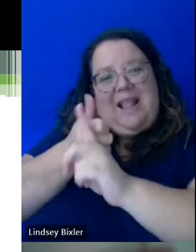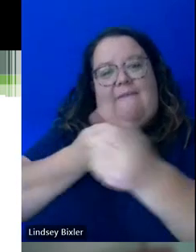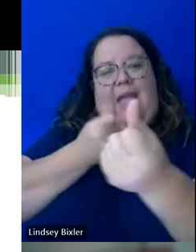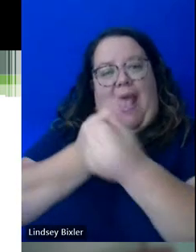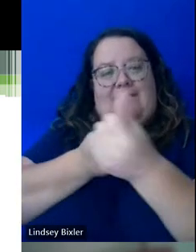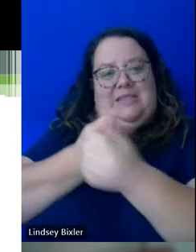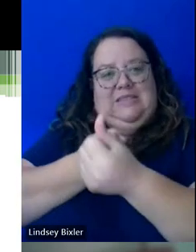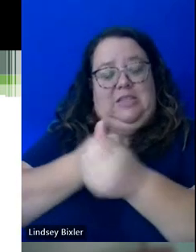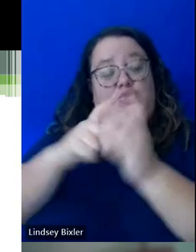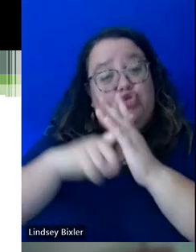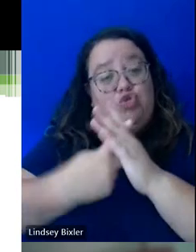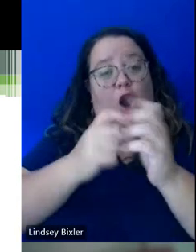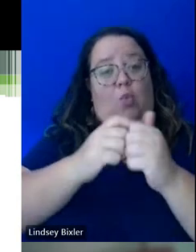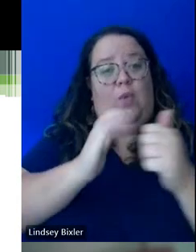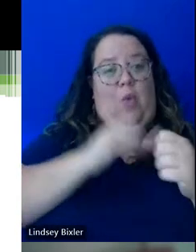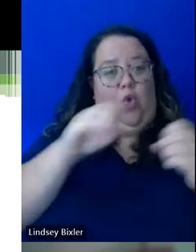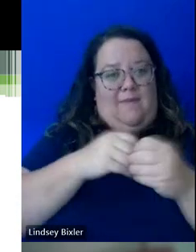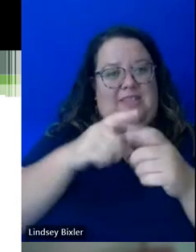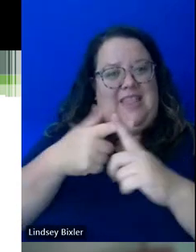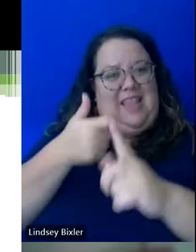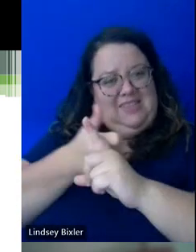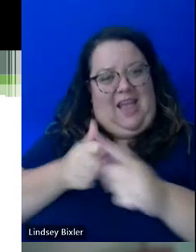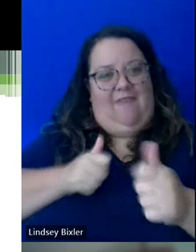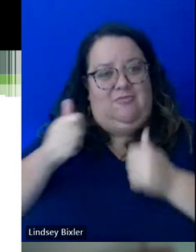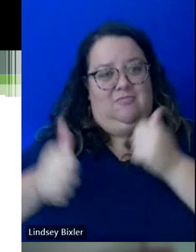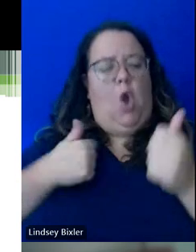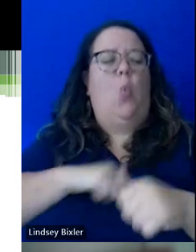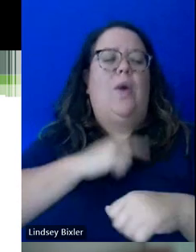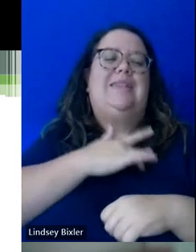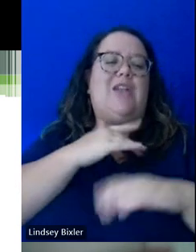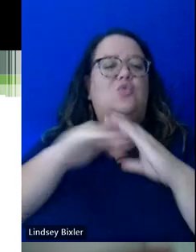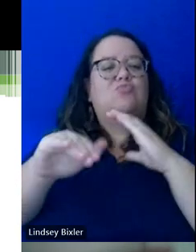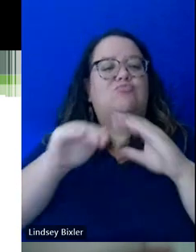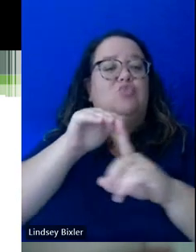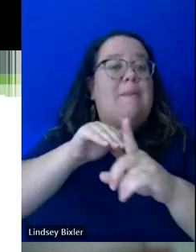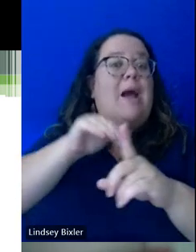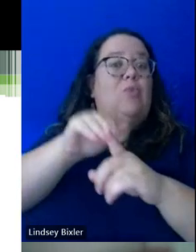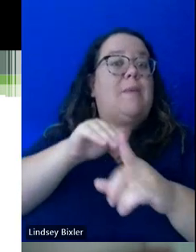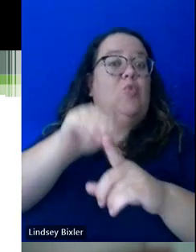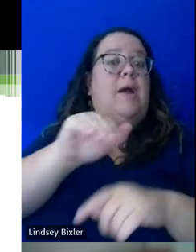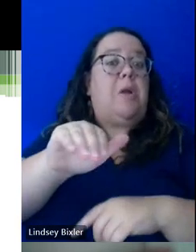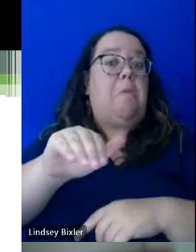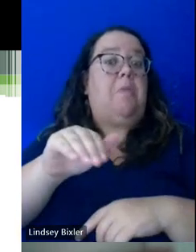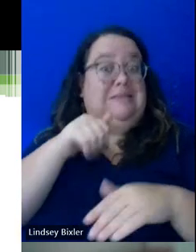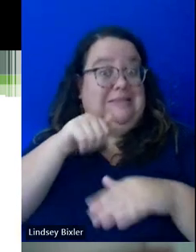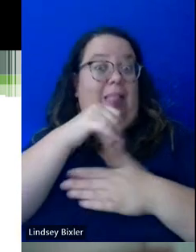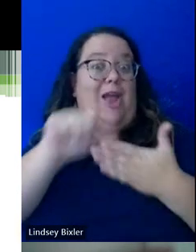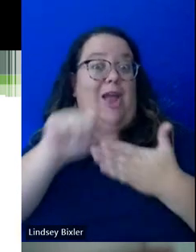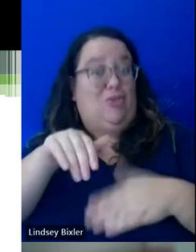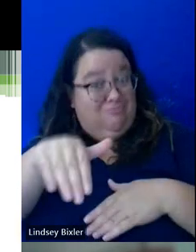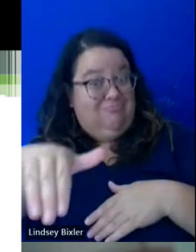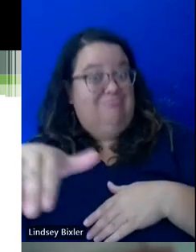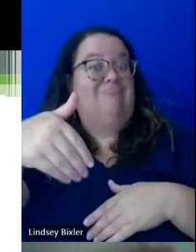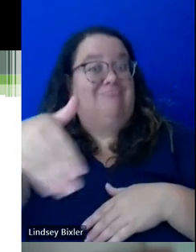started with our office, kind of taking that initiative. know, we'll send out reminder emails each and every semester, sending your letters, this is how the